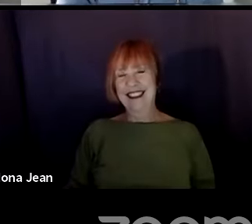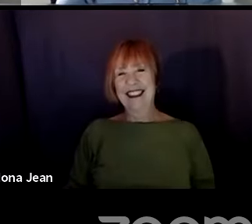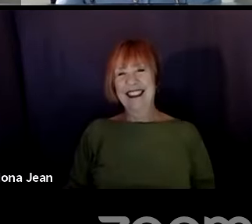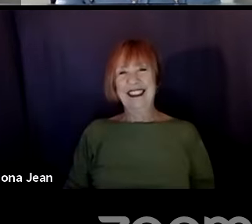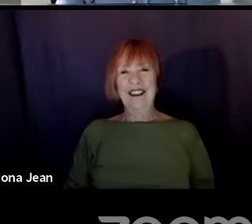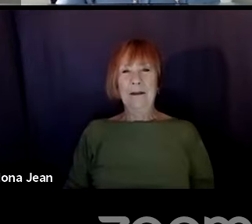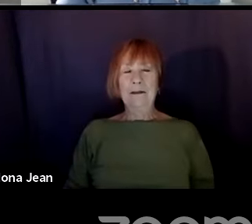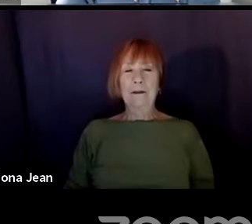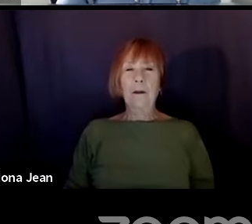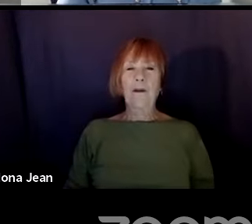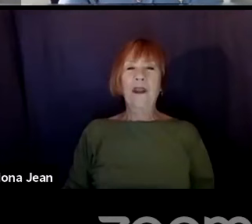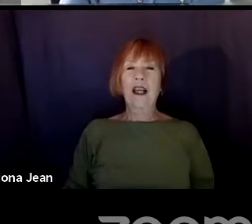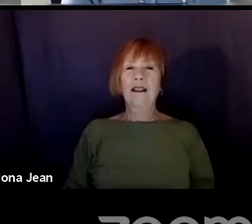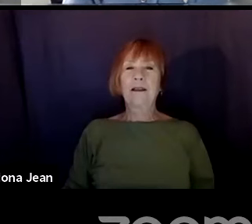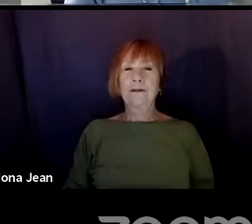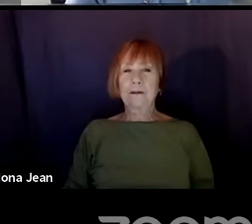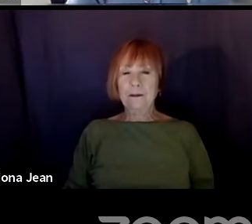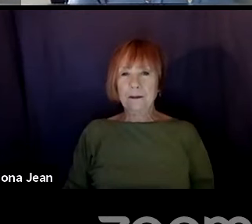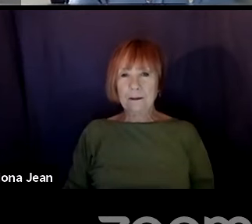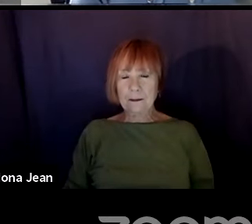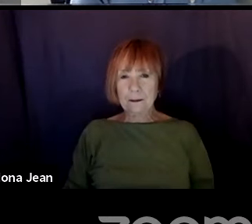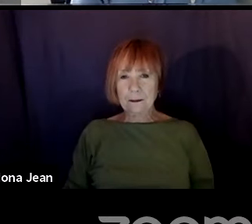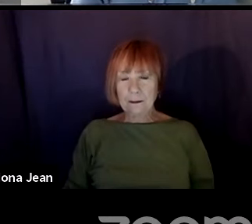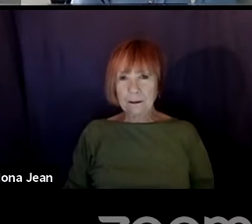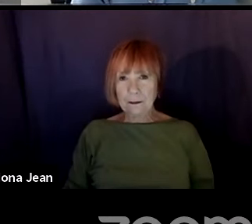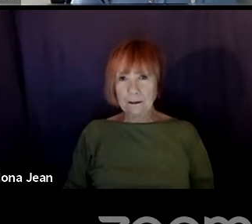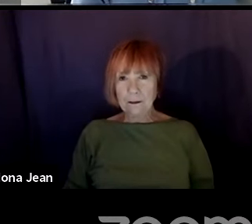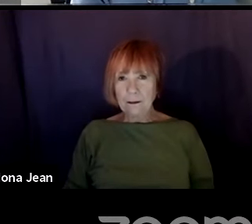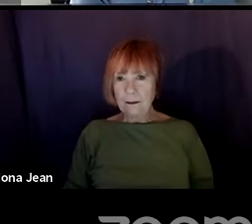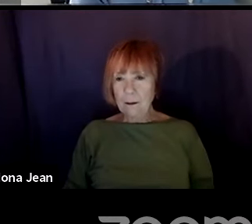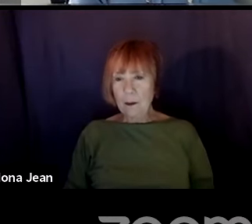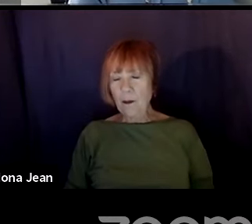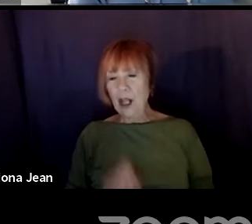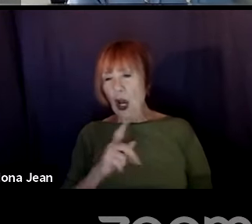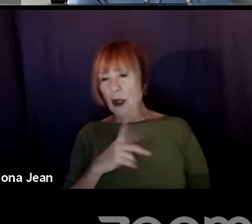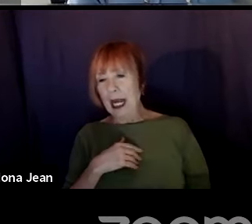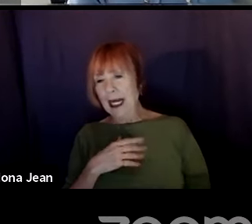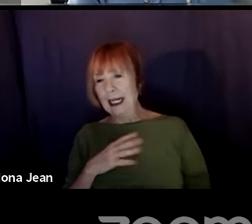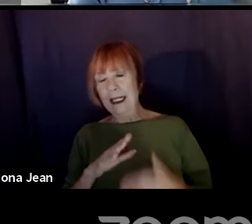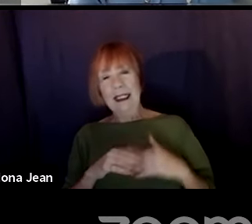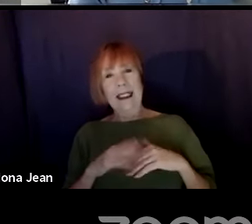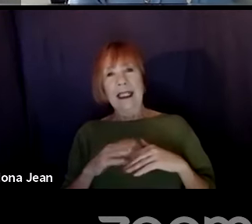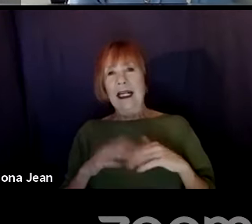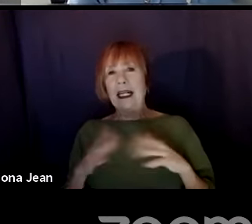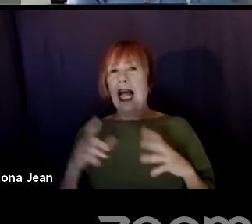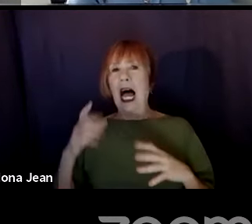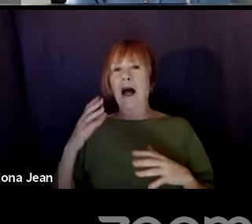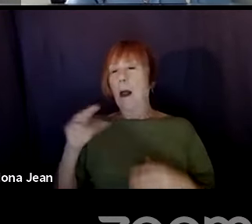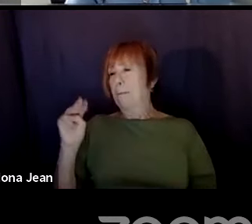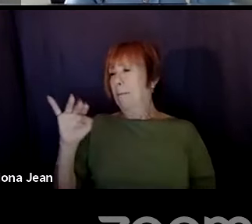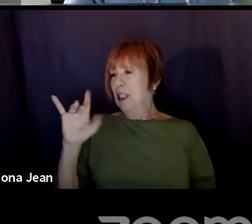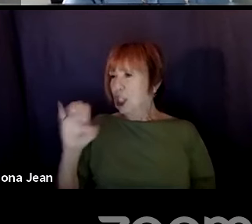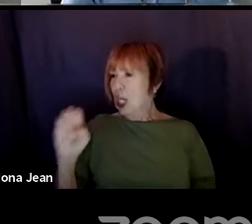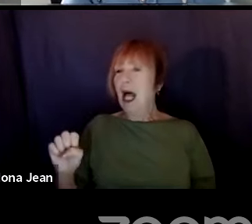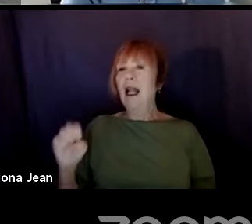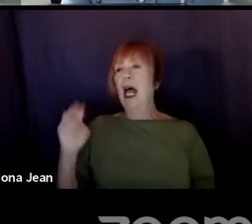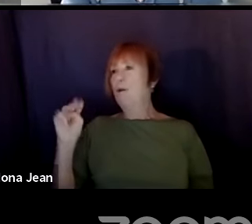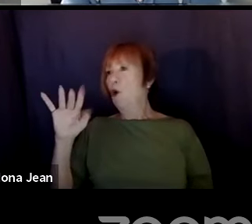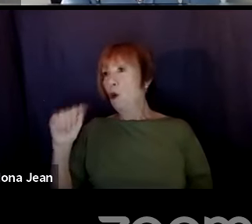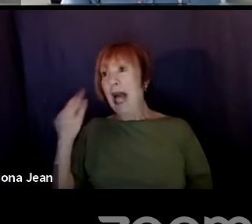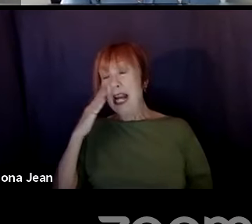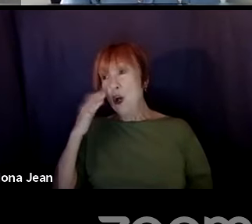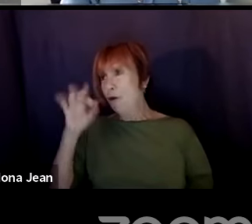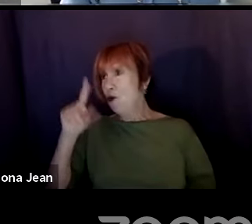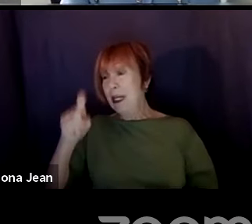Um, all right. Uh, we're going to keep on going and try to wrap things up, but I just want to give a heads up. Michelle, Maria, I know if you got to bounce out, no